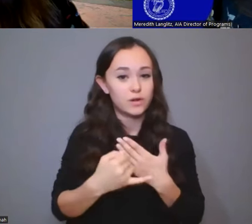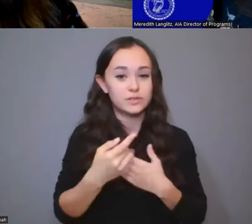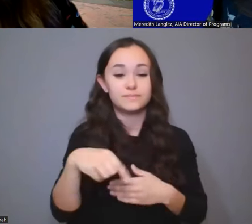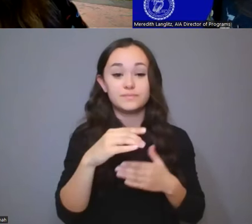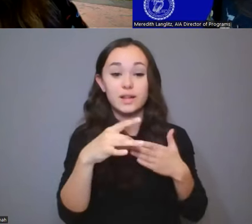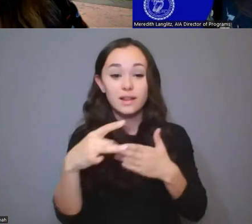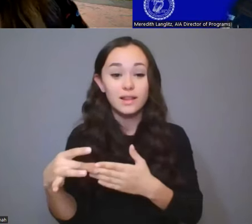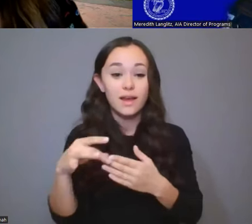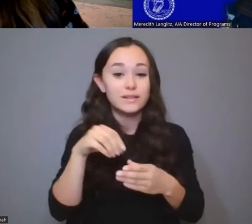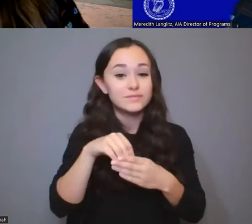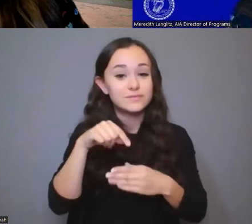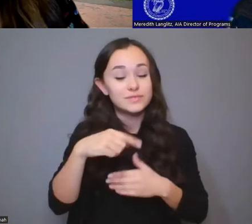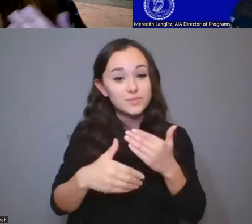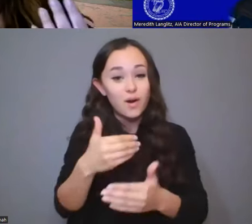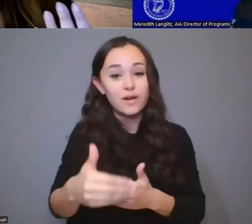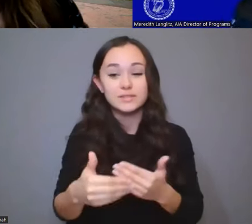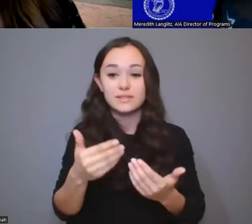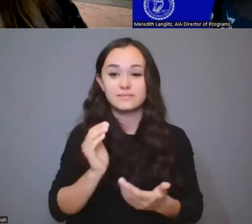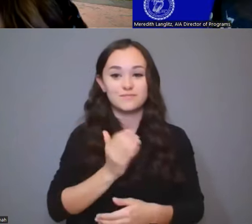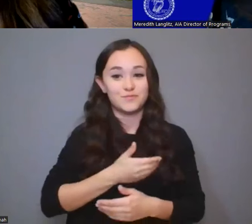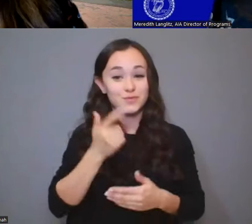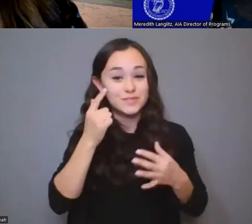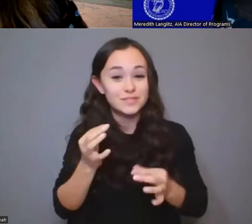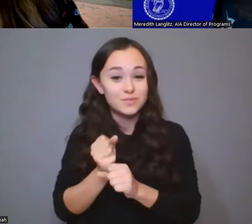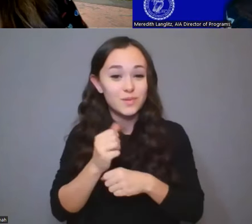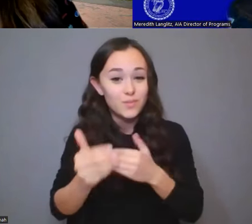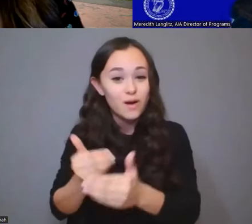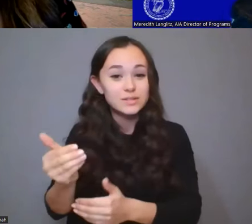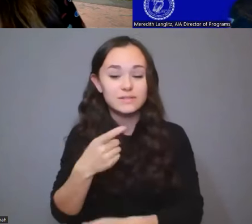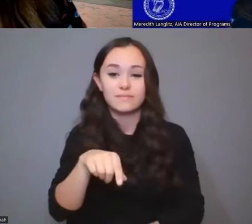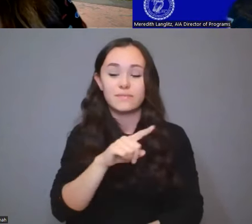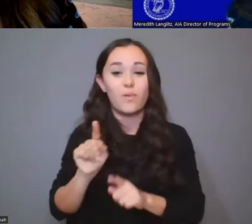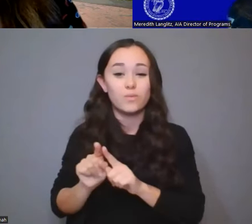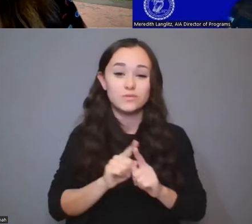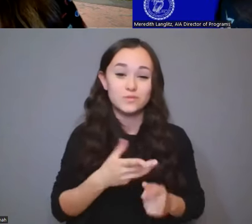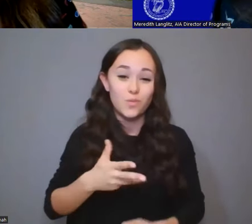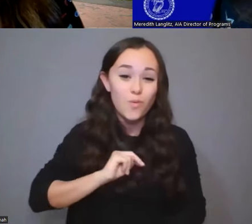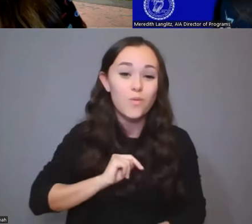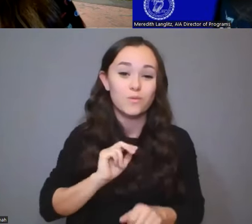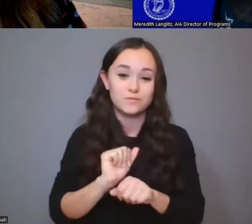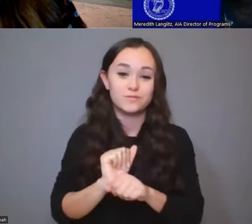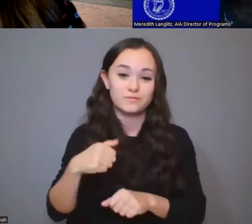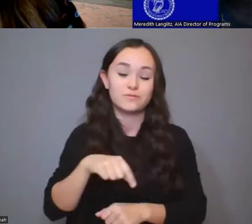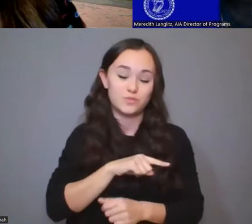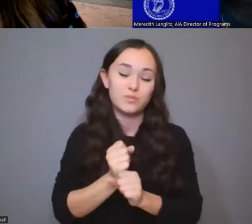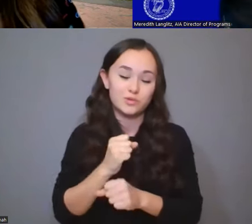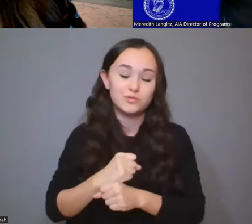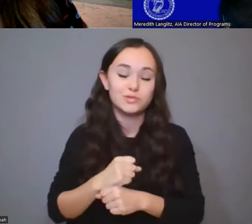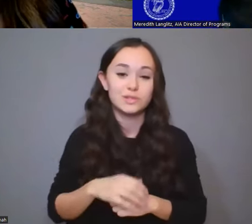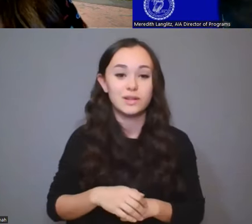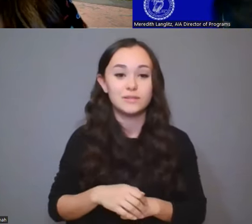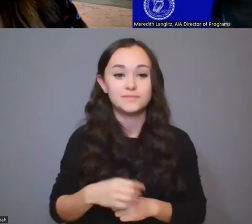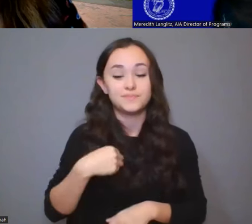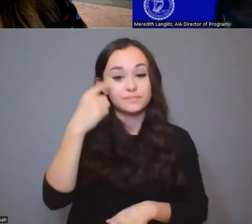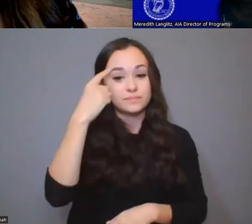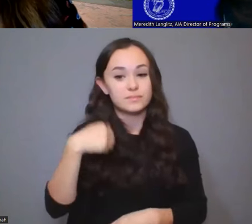we make decisions, that they are co-owners of the work that we are producing. I think that's something that we could do a lot